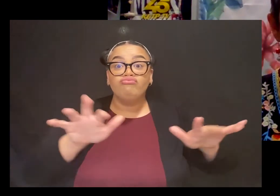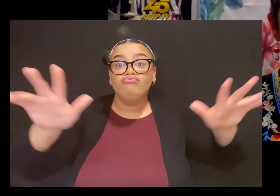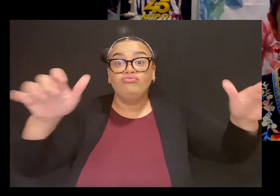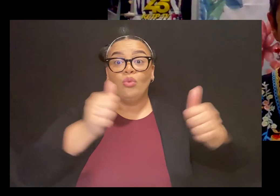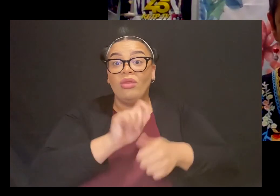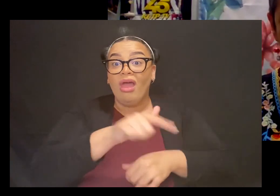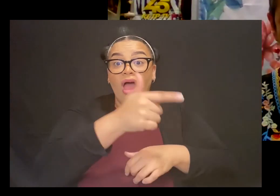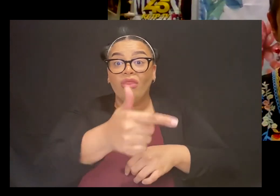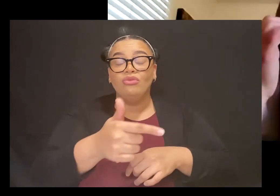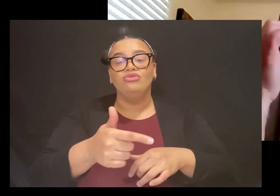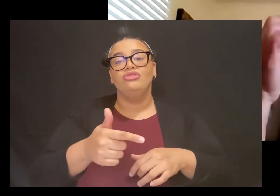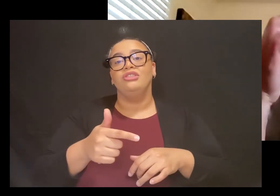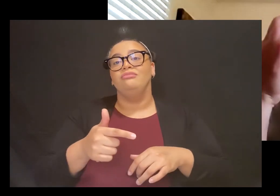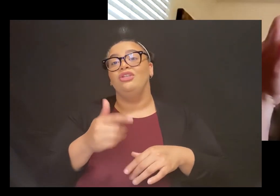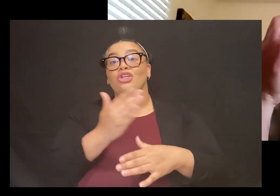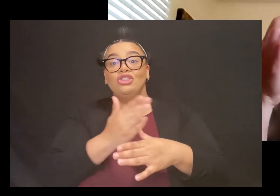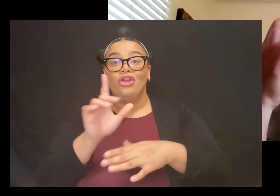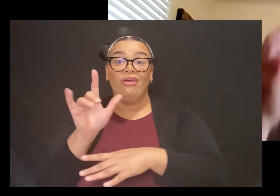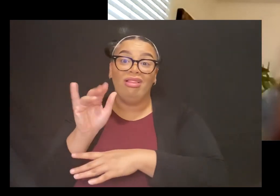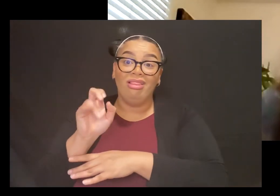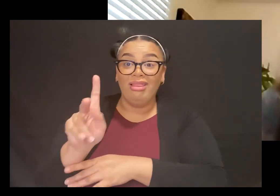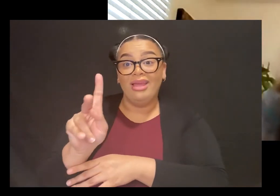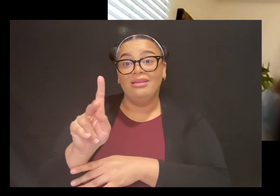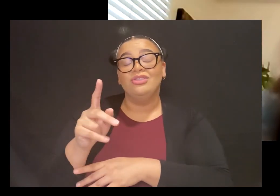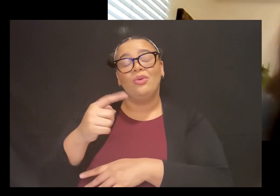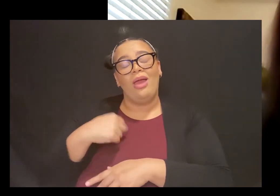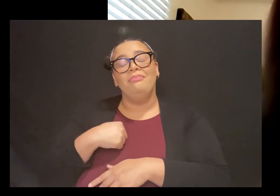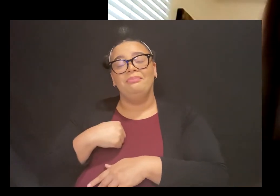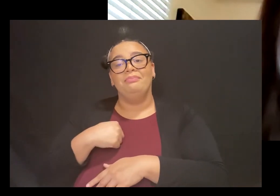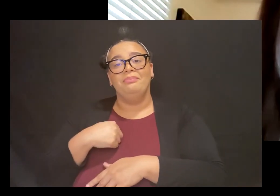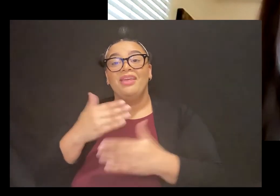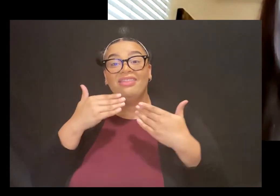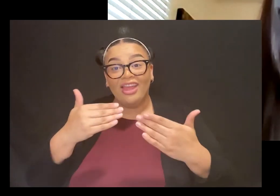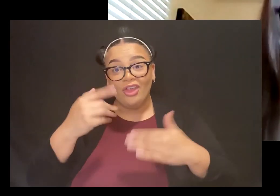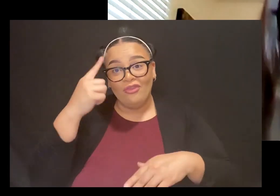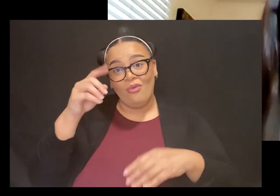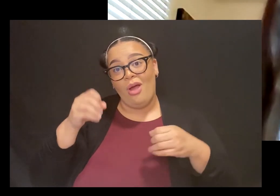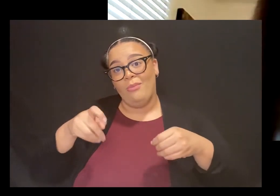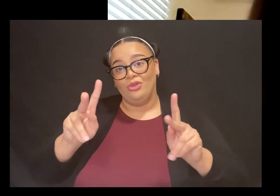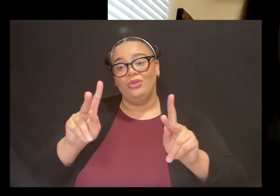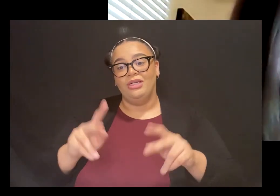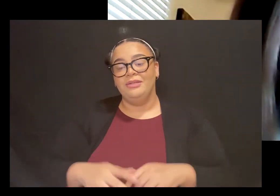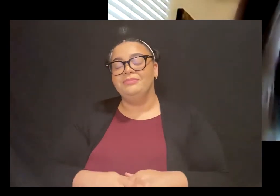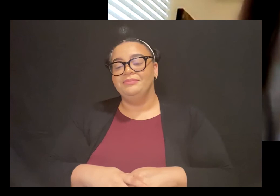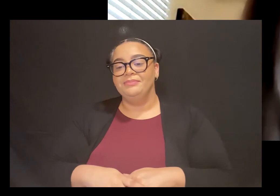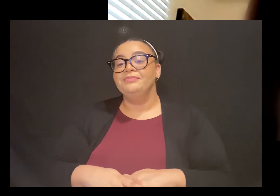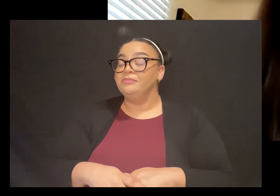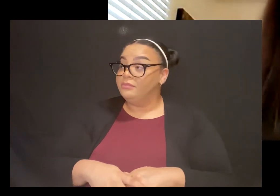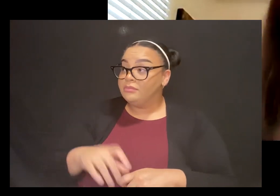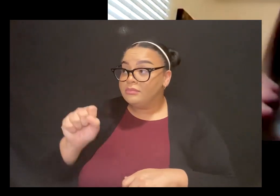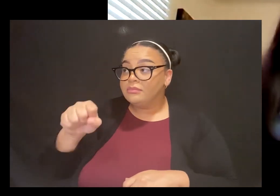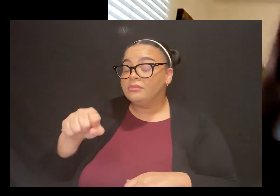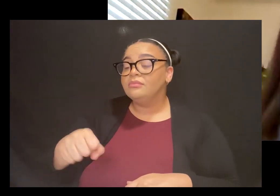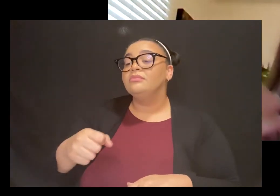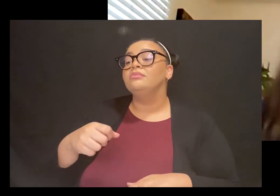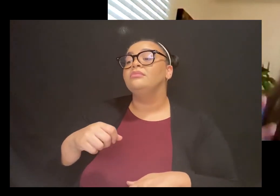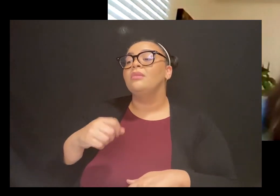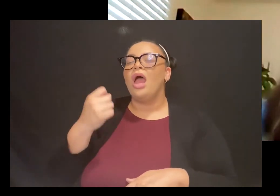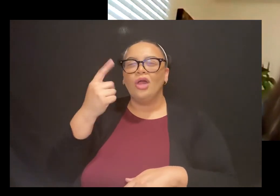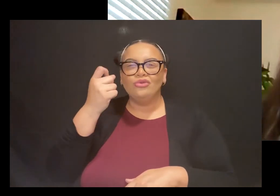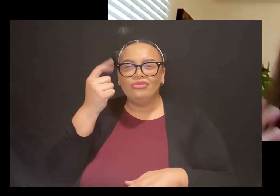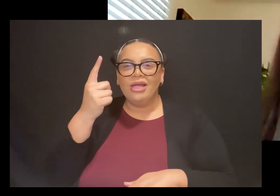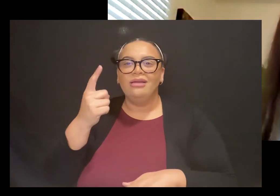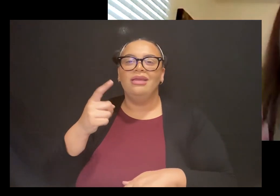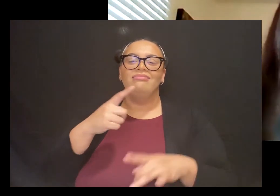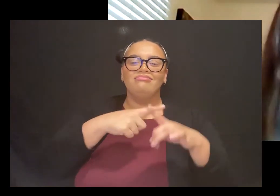opportunity. Yeah, I think just understanding the obstacles that Cinco de Mayo, you know, that they represent the